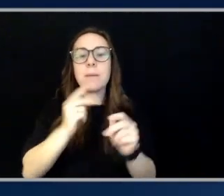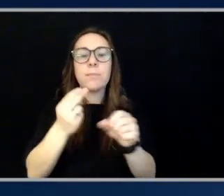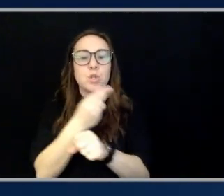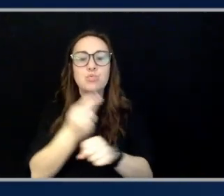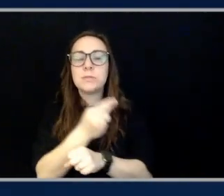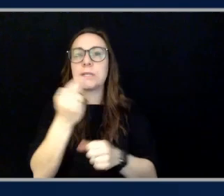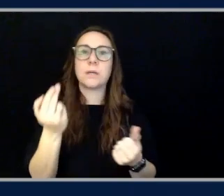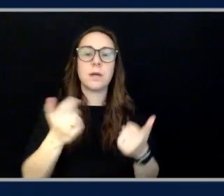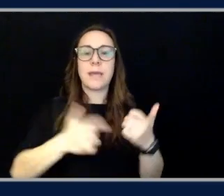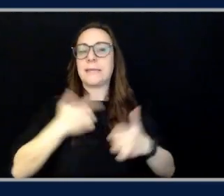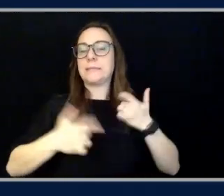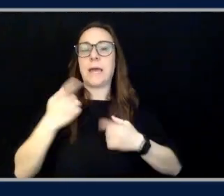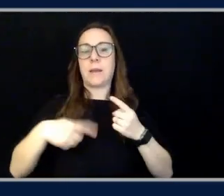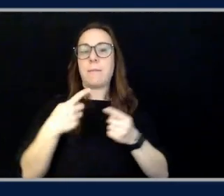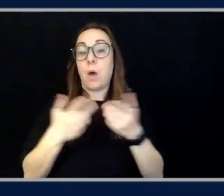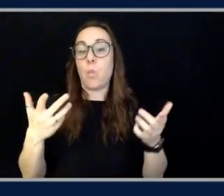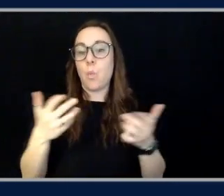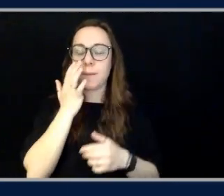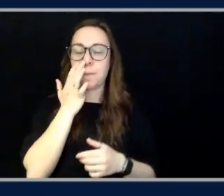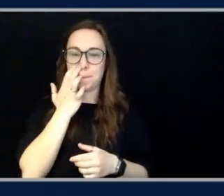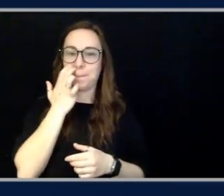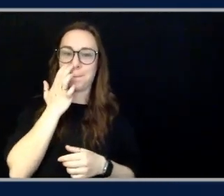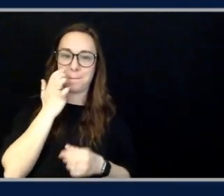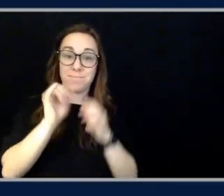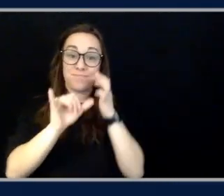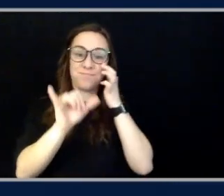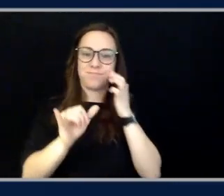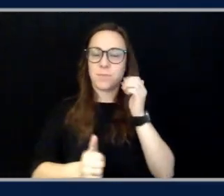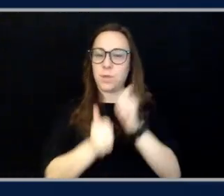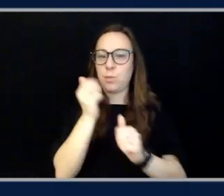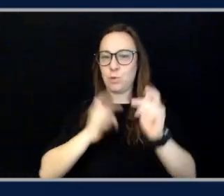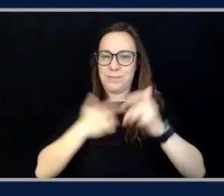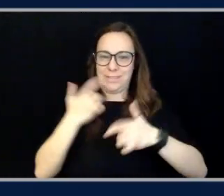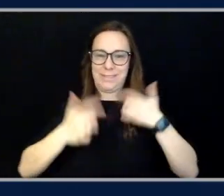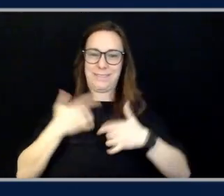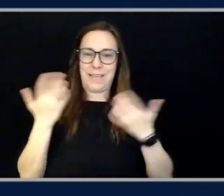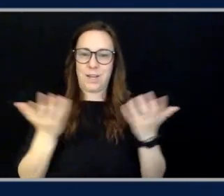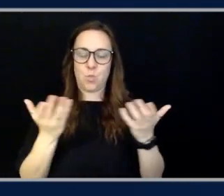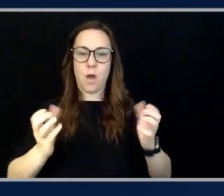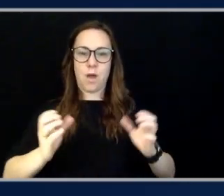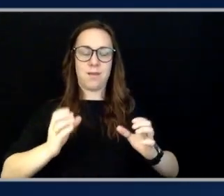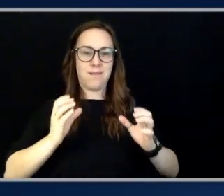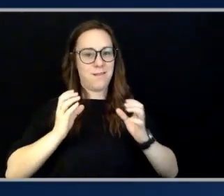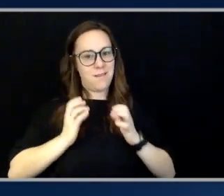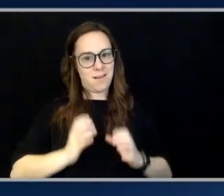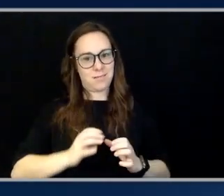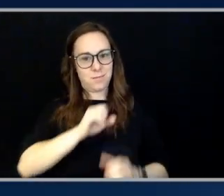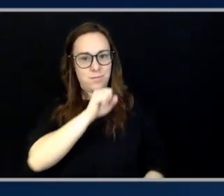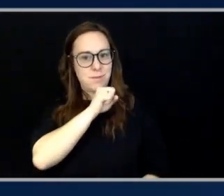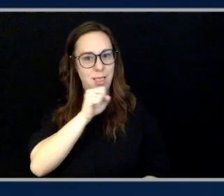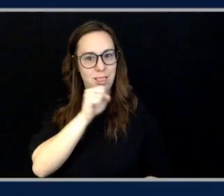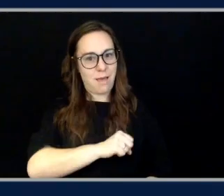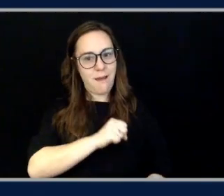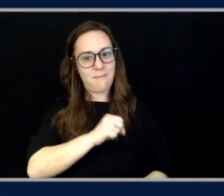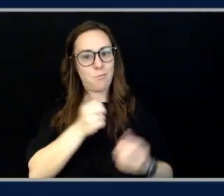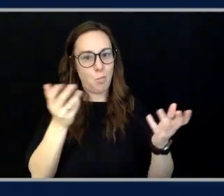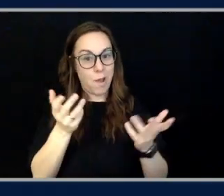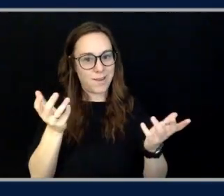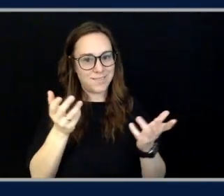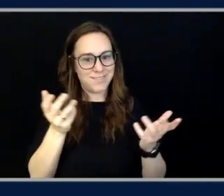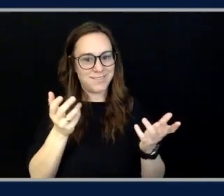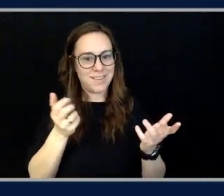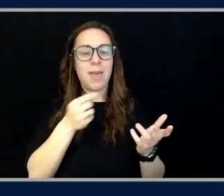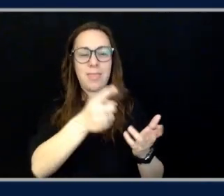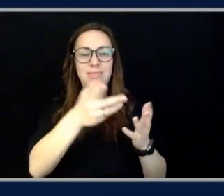about when you talk to them? What are they most excited about is something that customers are always most excited about, whether it's, they want things